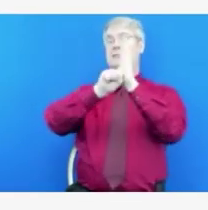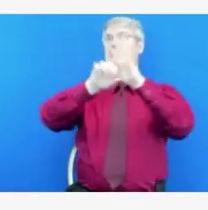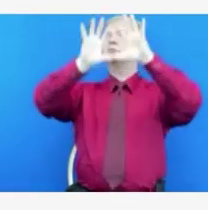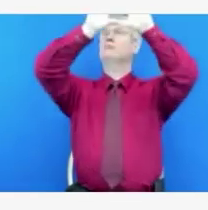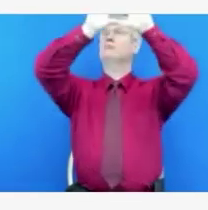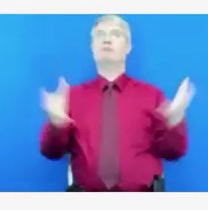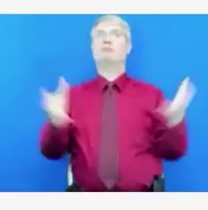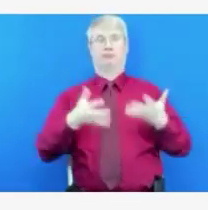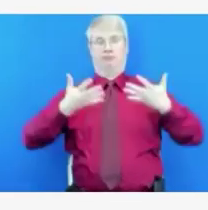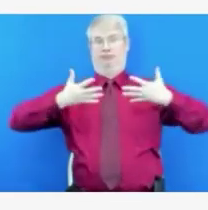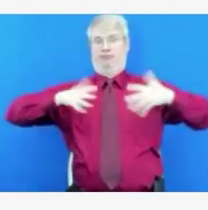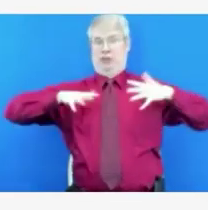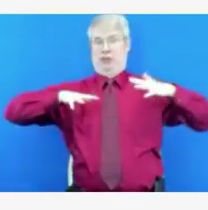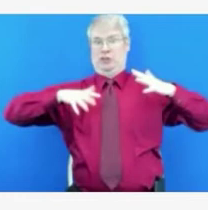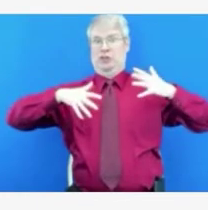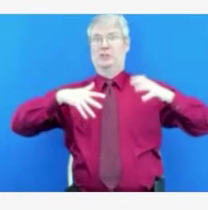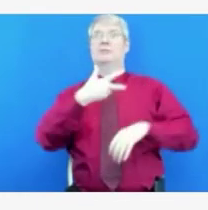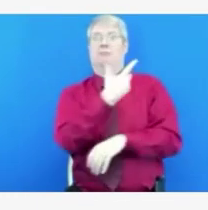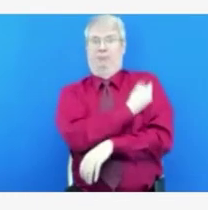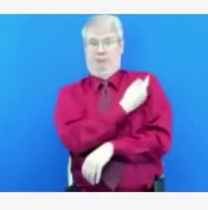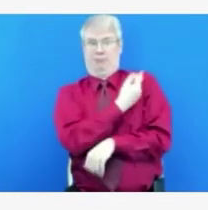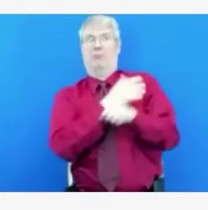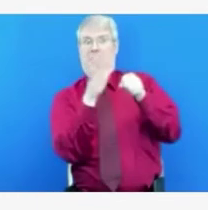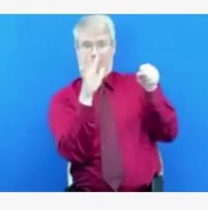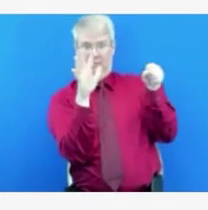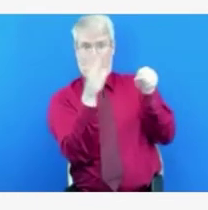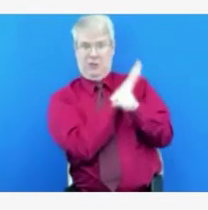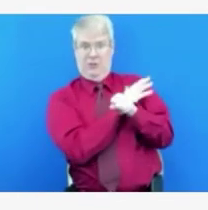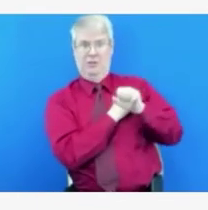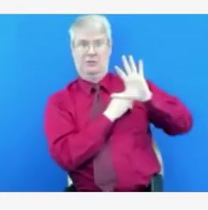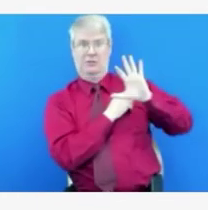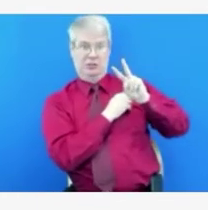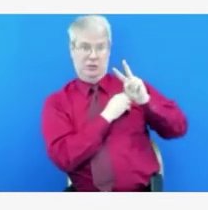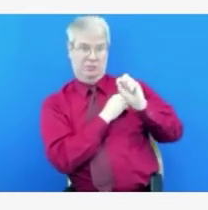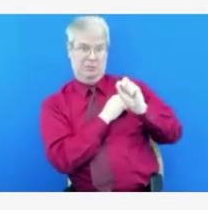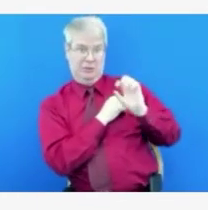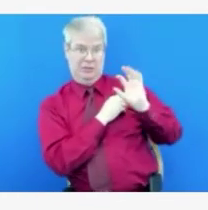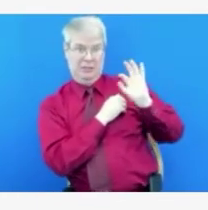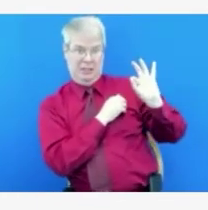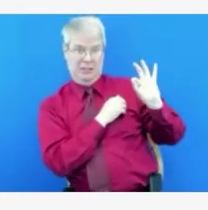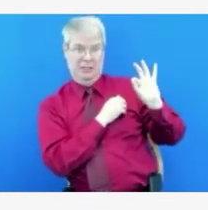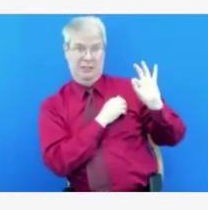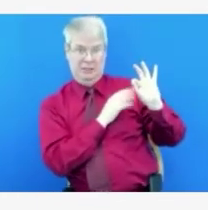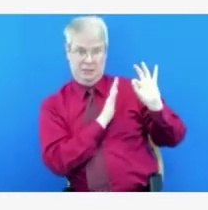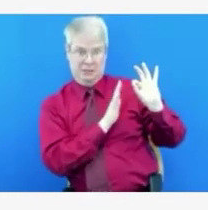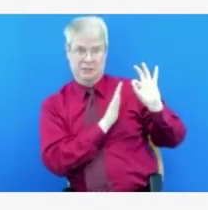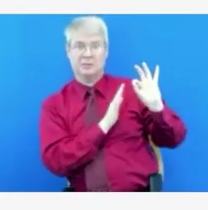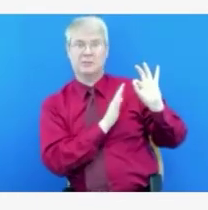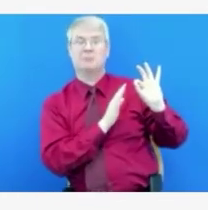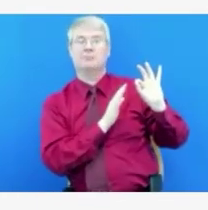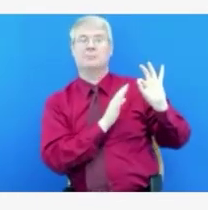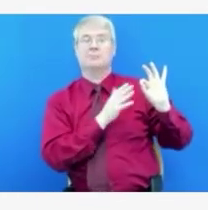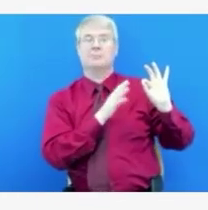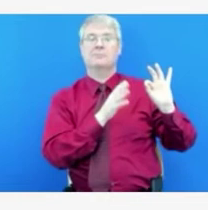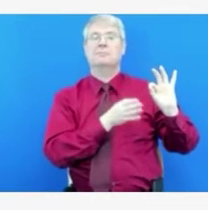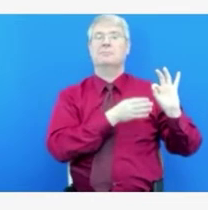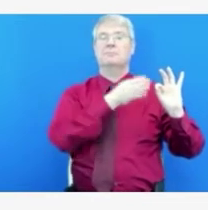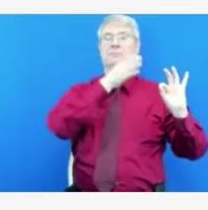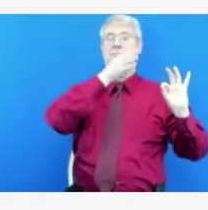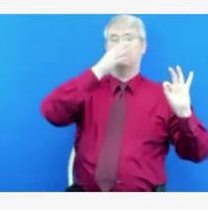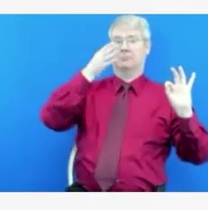% of COVID cases, 90% of Idaho COVID hospitalizations, 92% of Idaho COVID ICU stays,